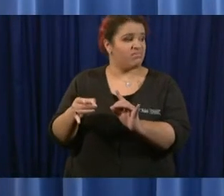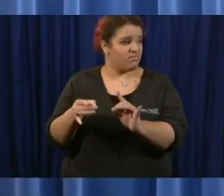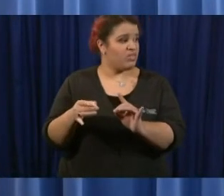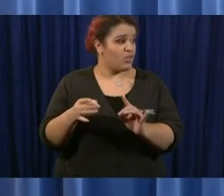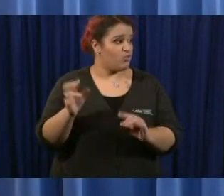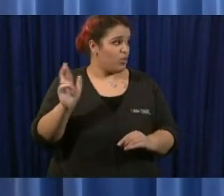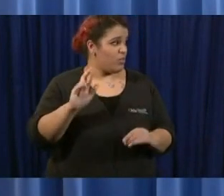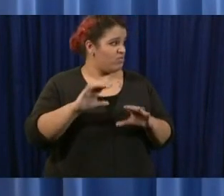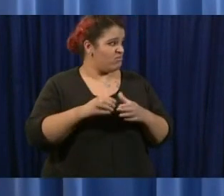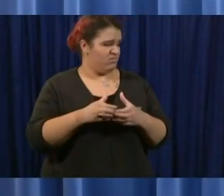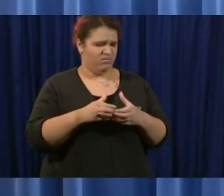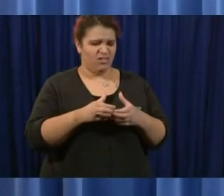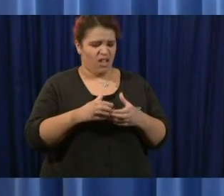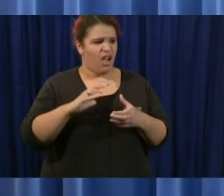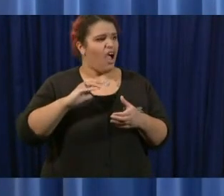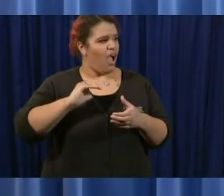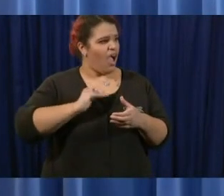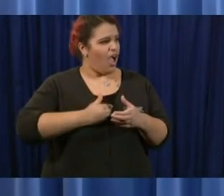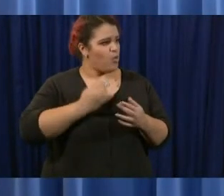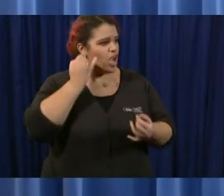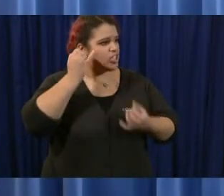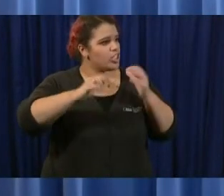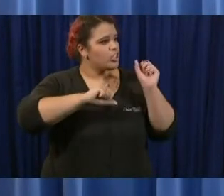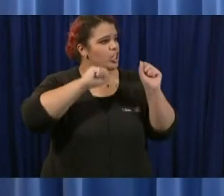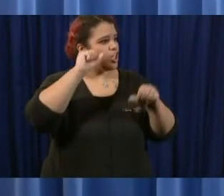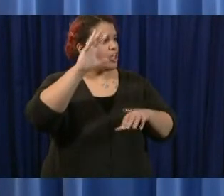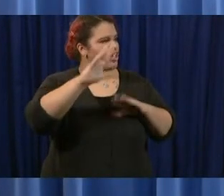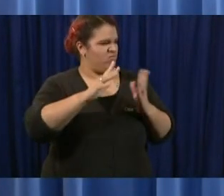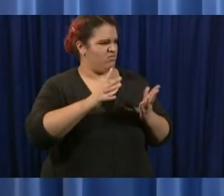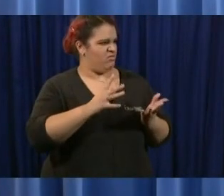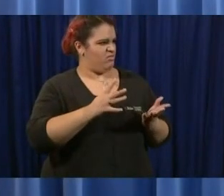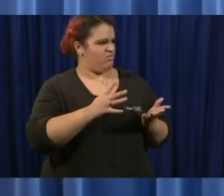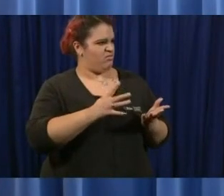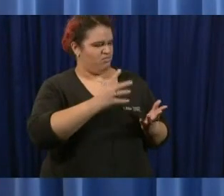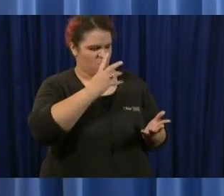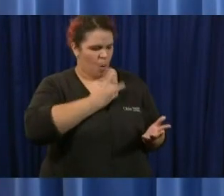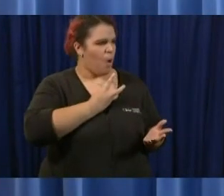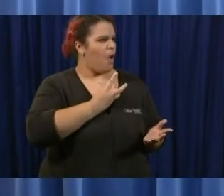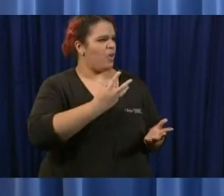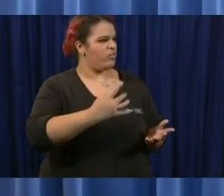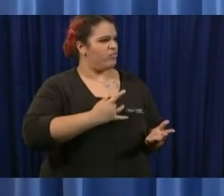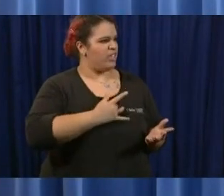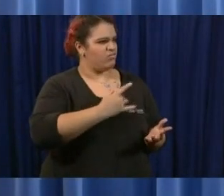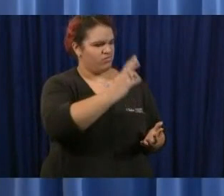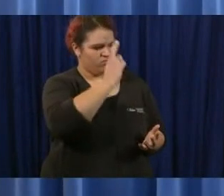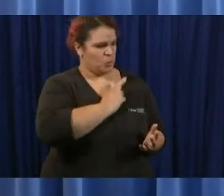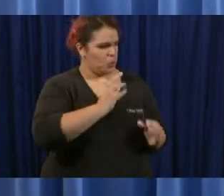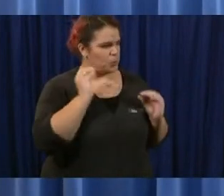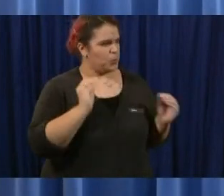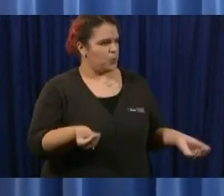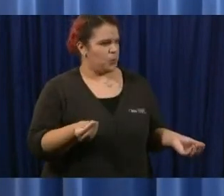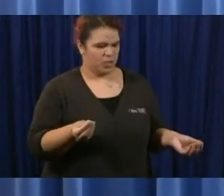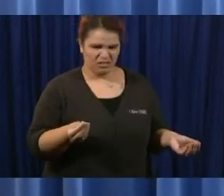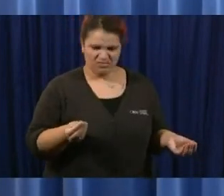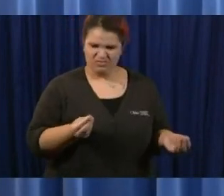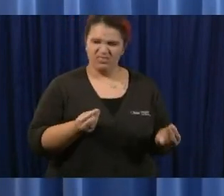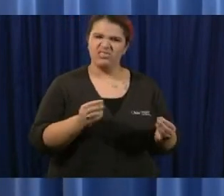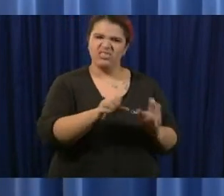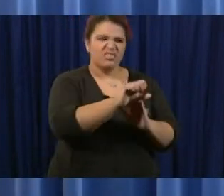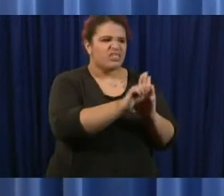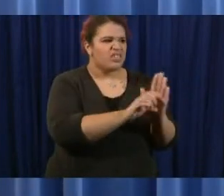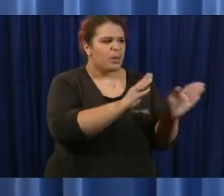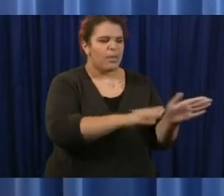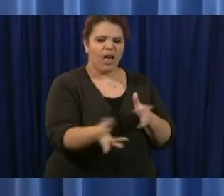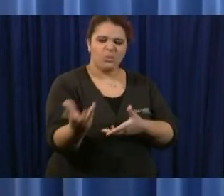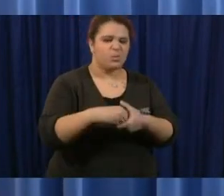some of their ideas on small businesses hadn't been included in the state's plan what are you what's your reaction on that